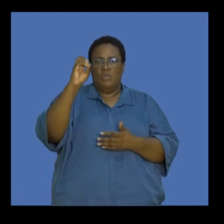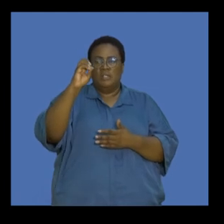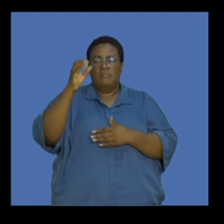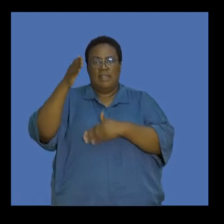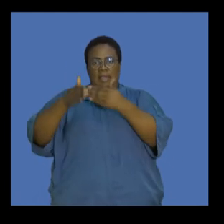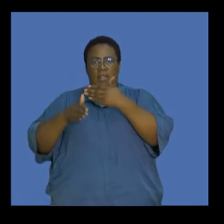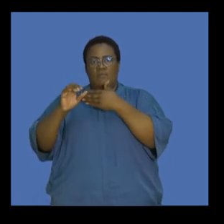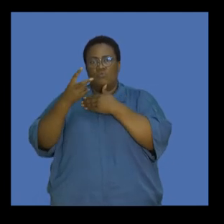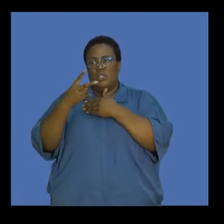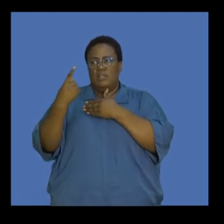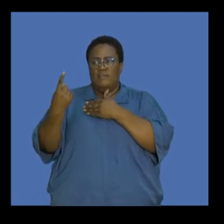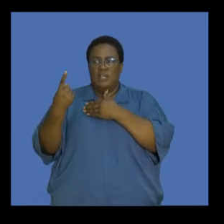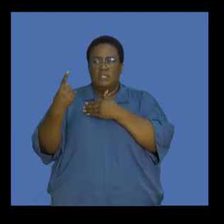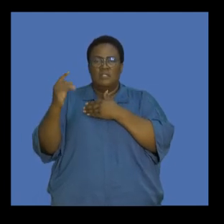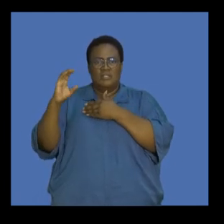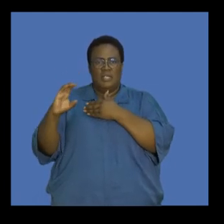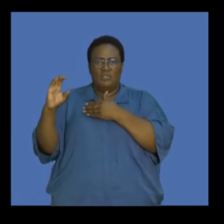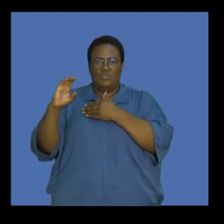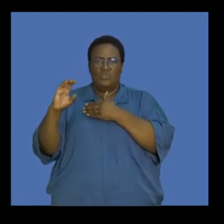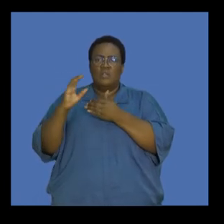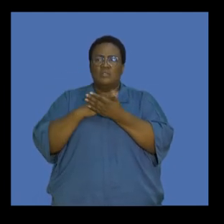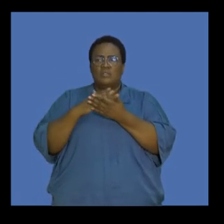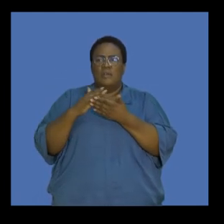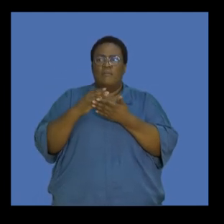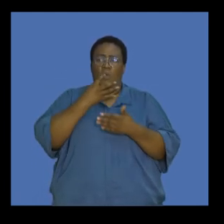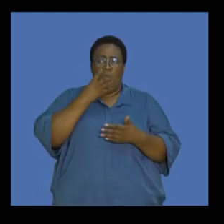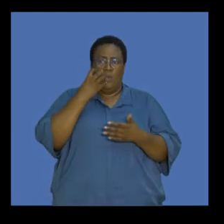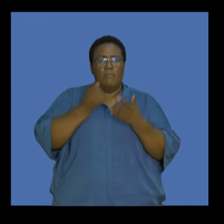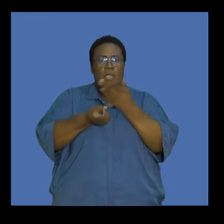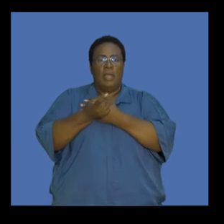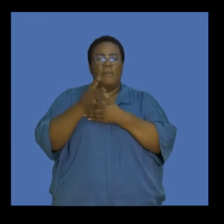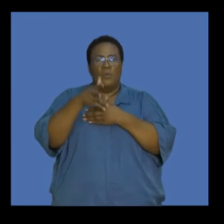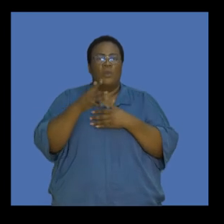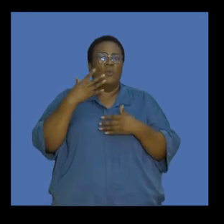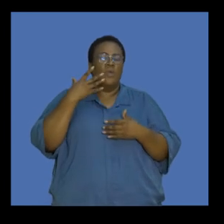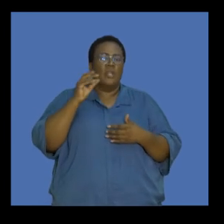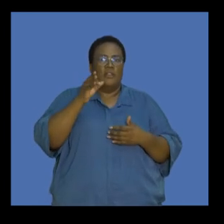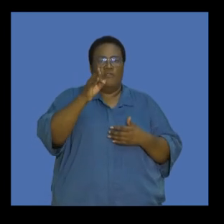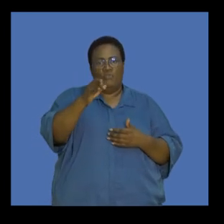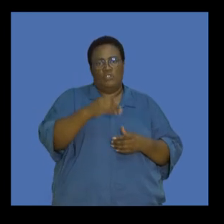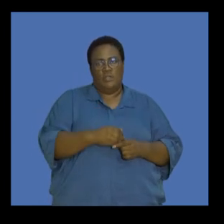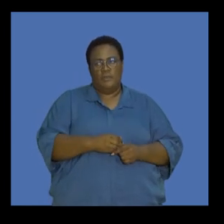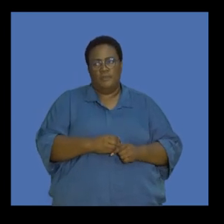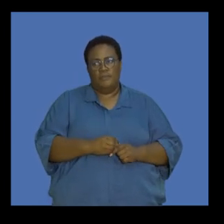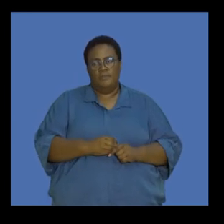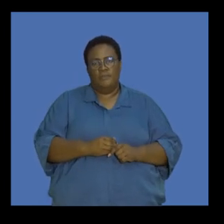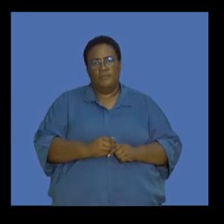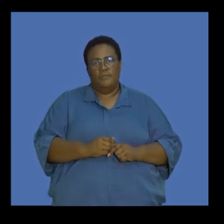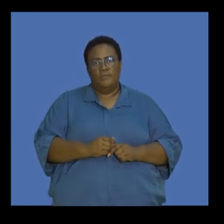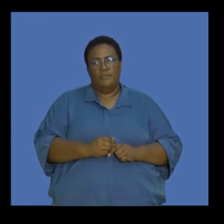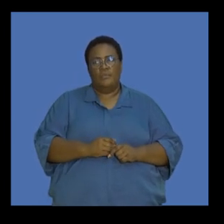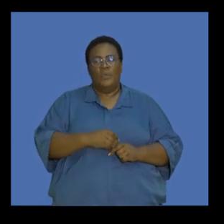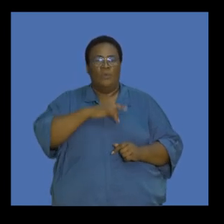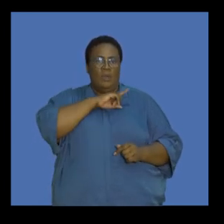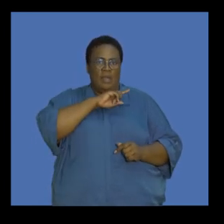by the end of the 21st century. Some of the warming will occur even in the future if greenhouse gases' emissions are